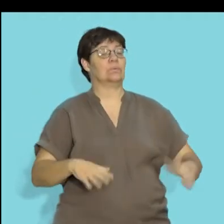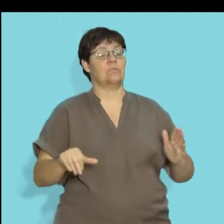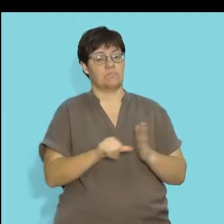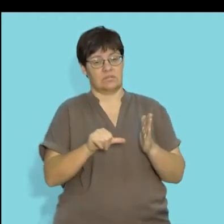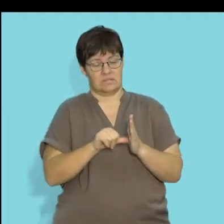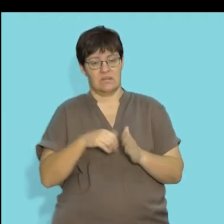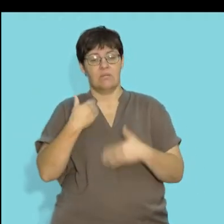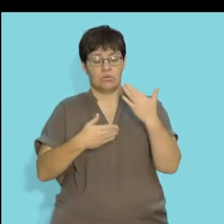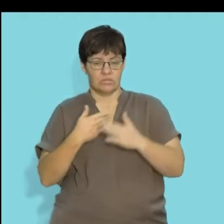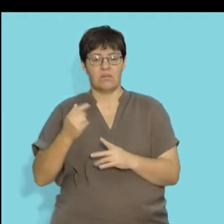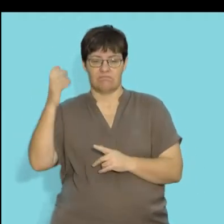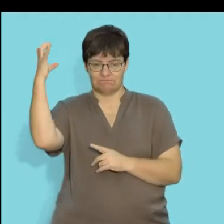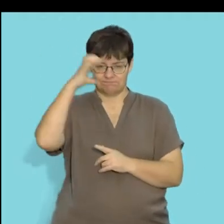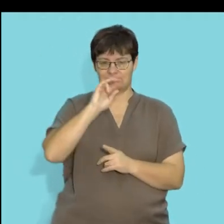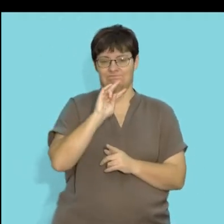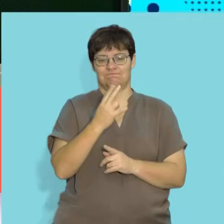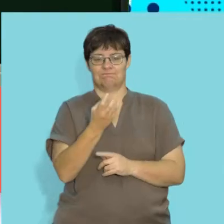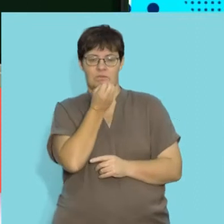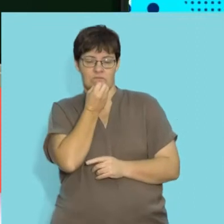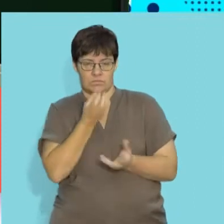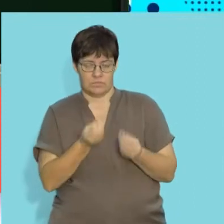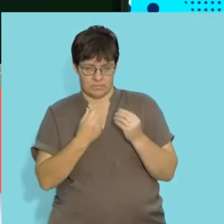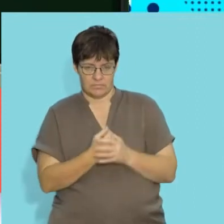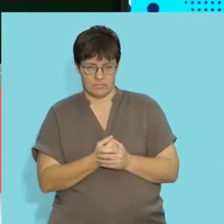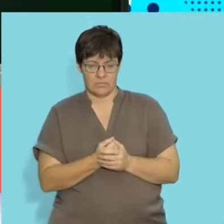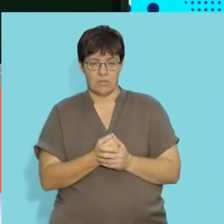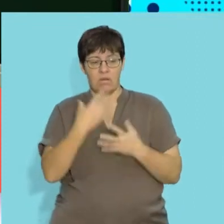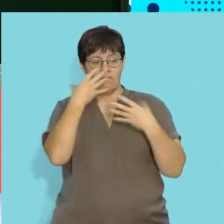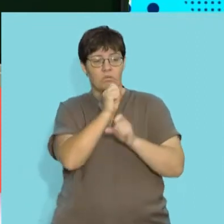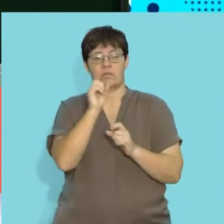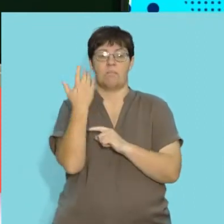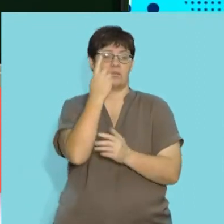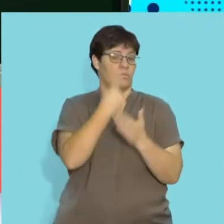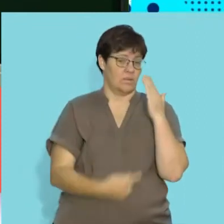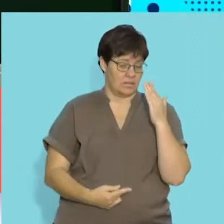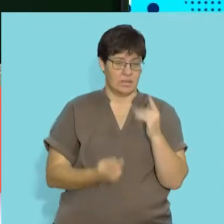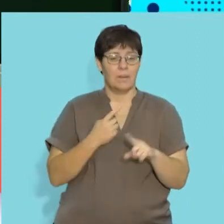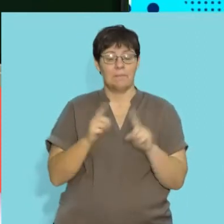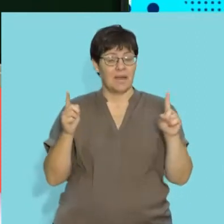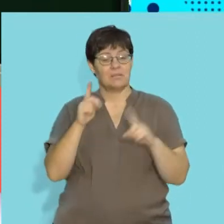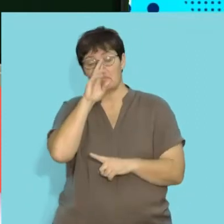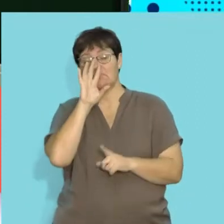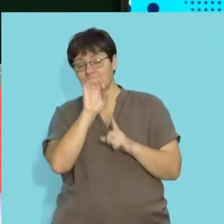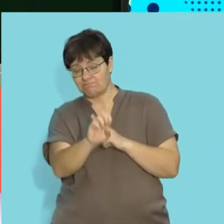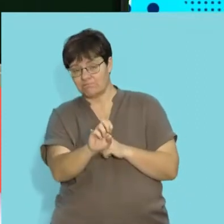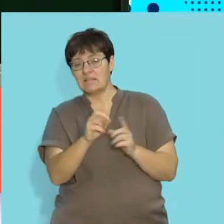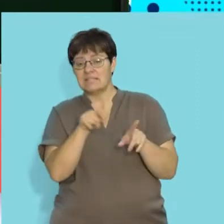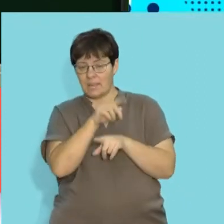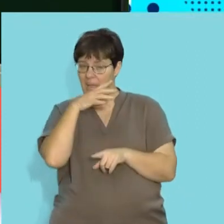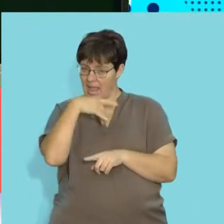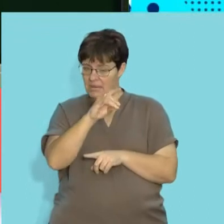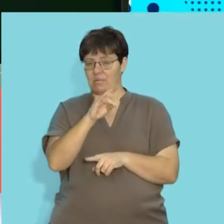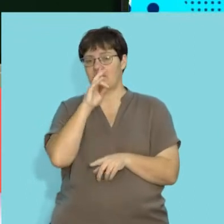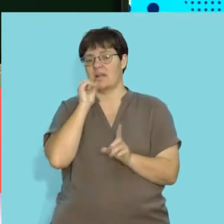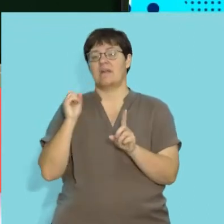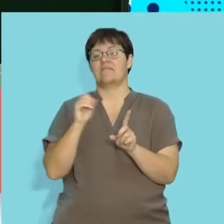one of the most crucial processes of photosynthesis. We often tend to focus just on plants. However, it's important that we recognize that even